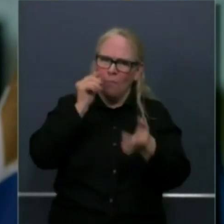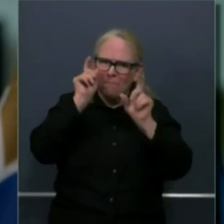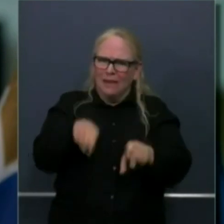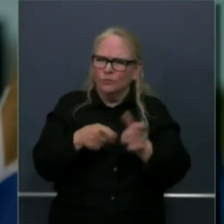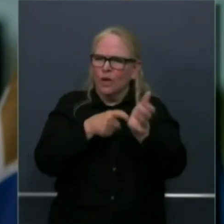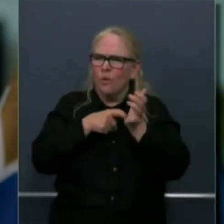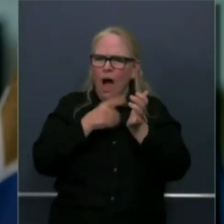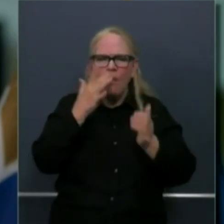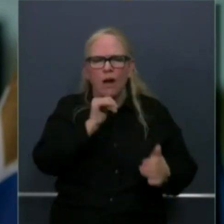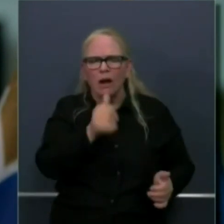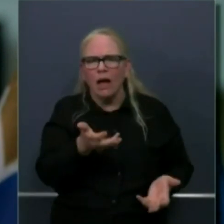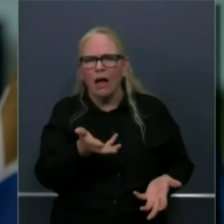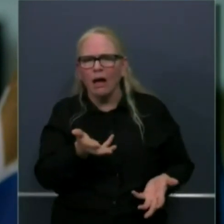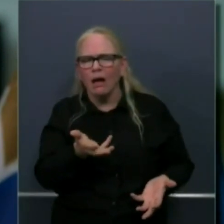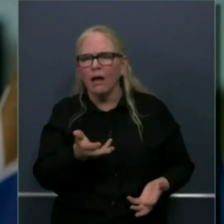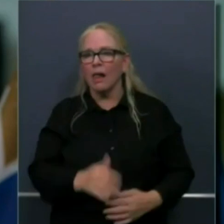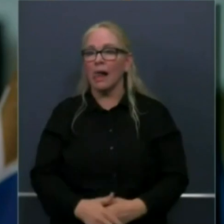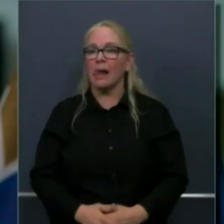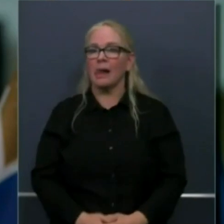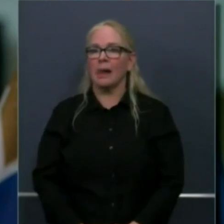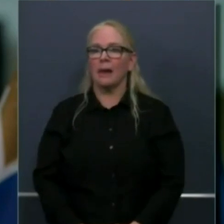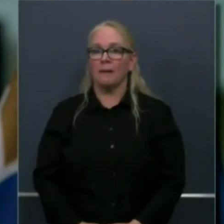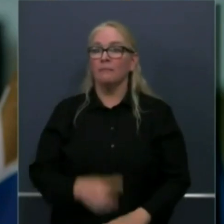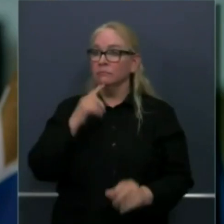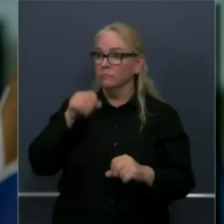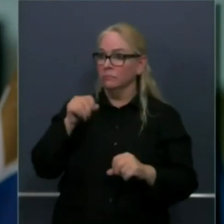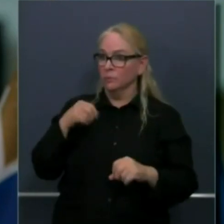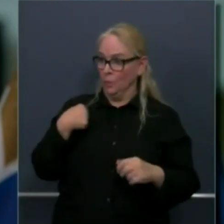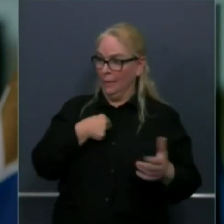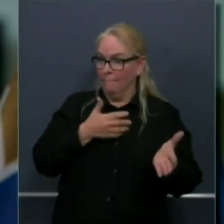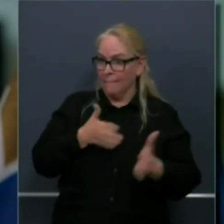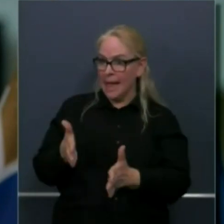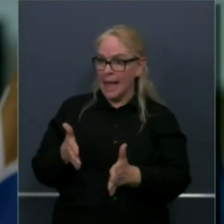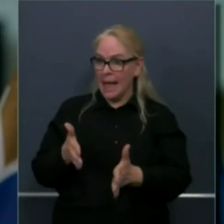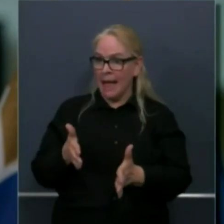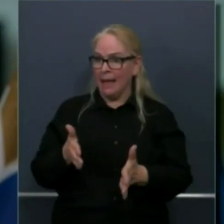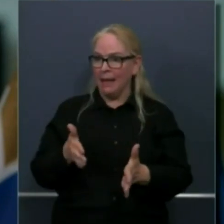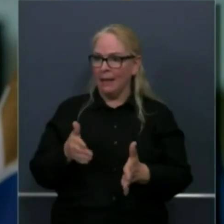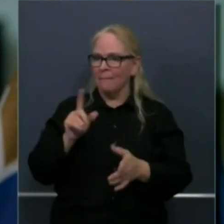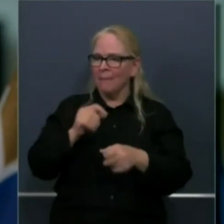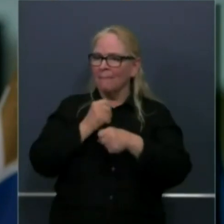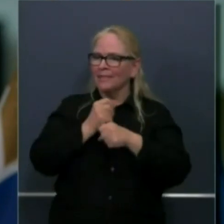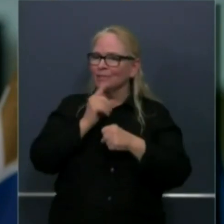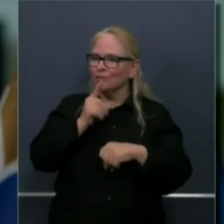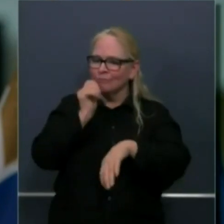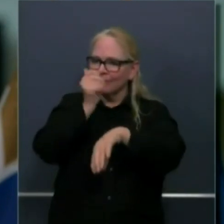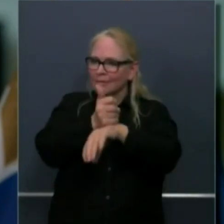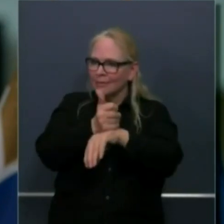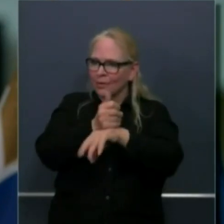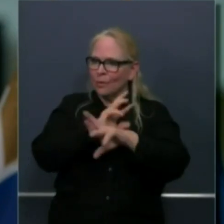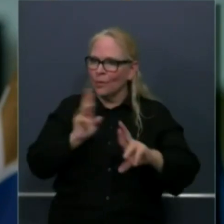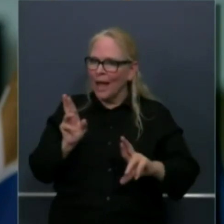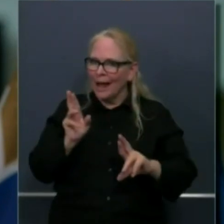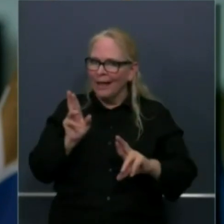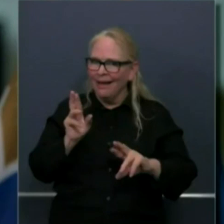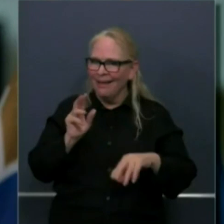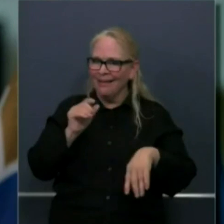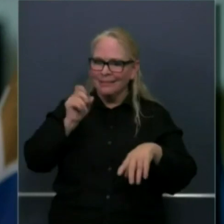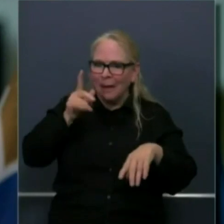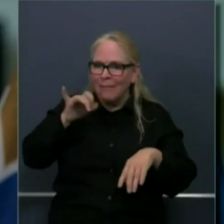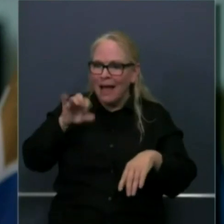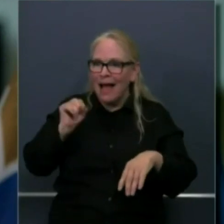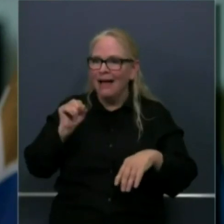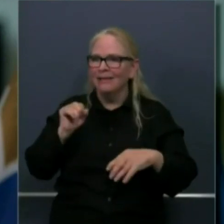place to be able to deliver on that promise. Look, we've prioritized testing in our SNFs and more broadly